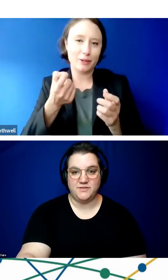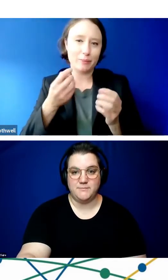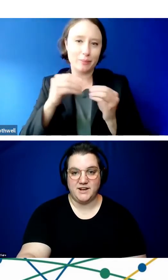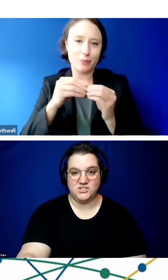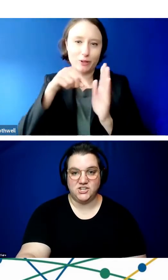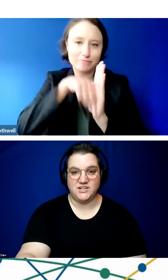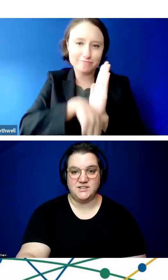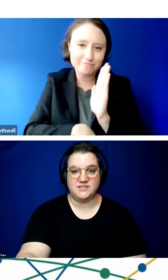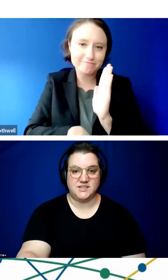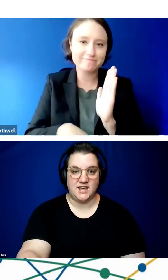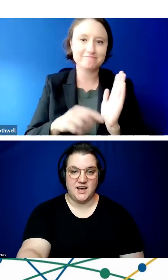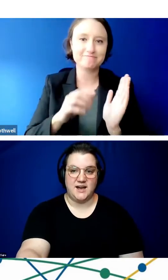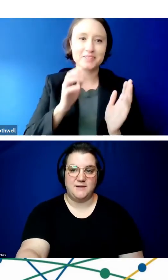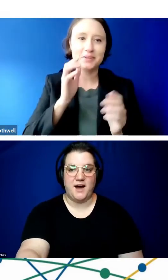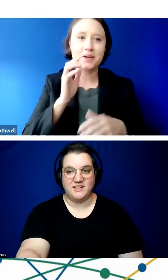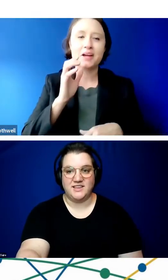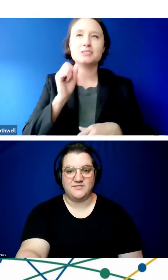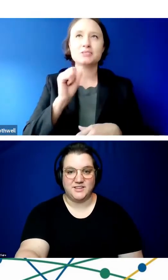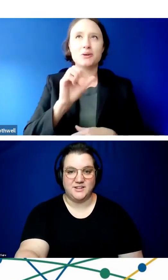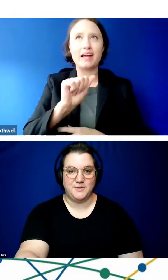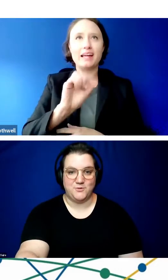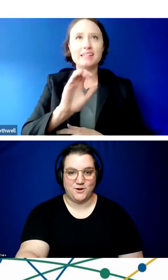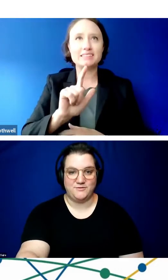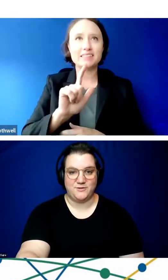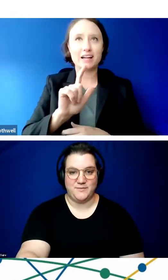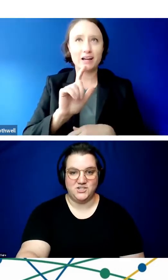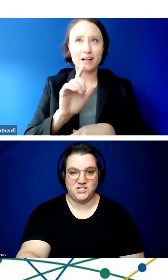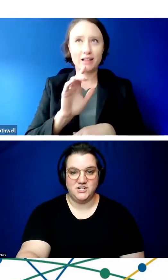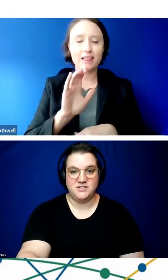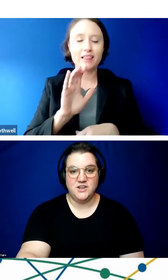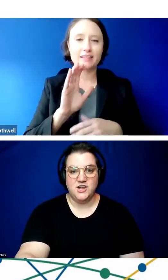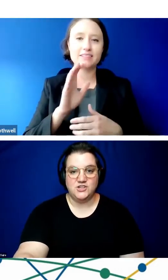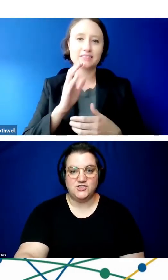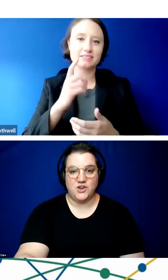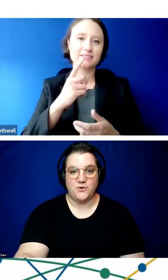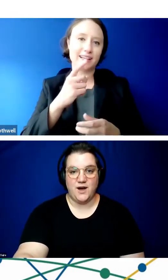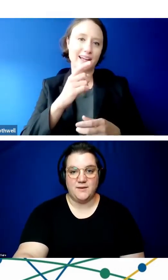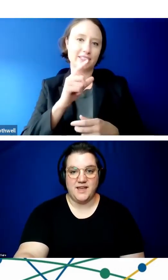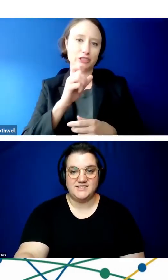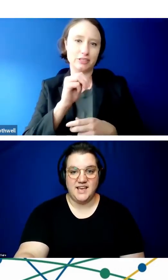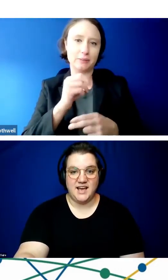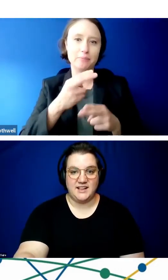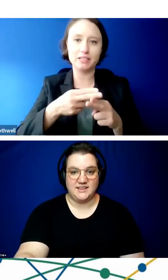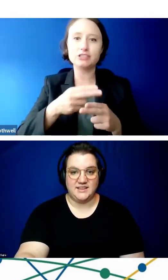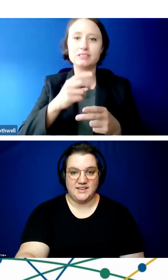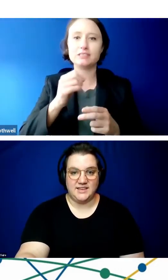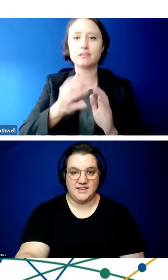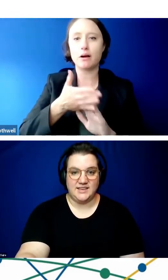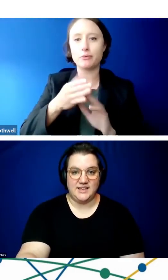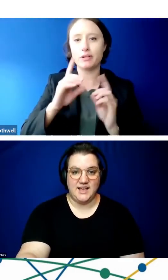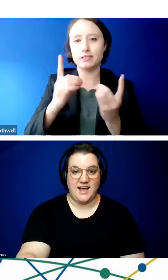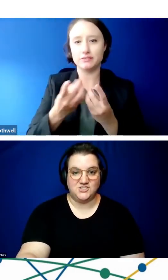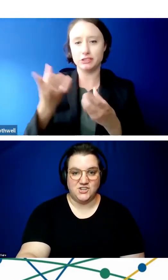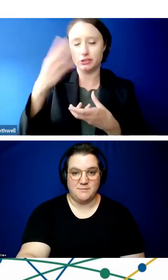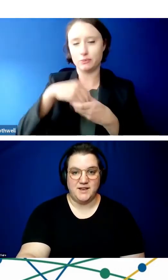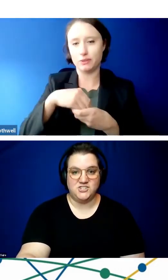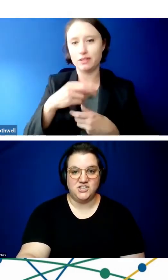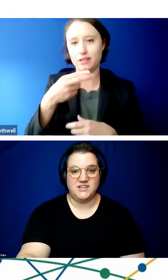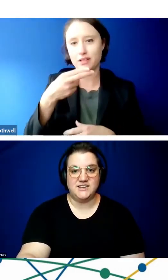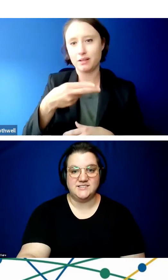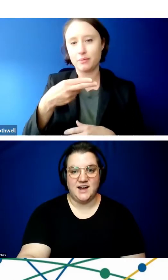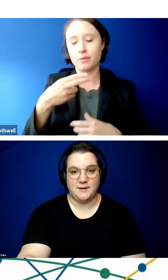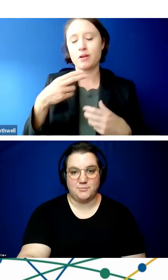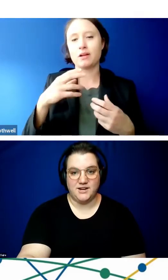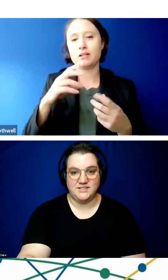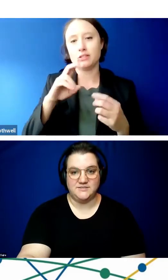Jem briefly mentioned, I'll give a little bit more information. So ACL, as Jem